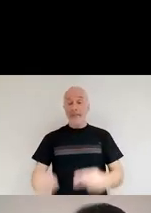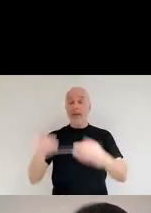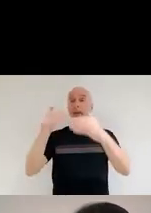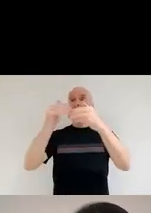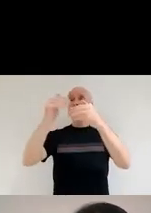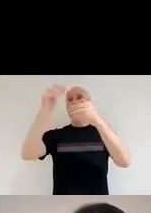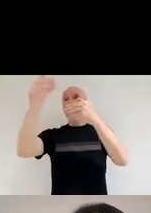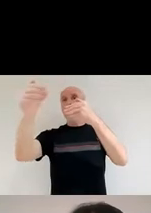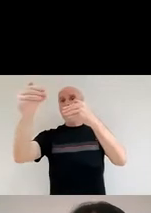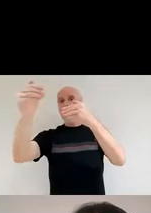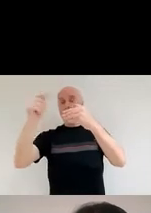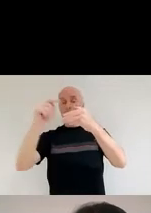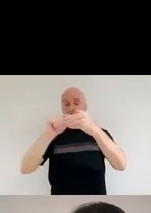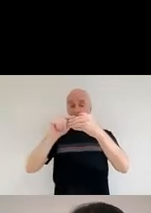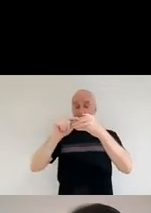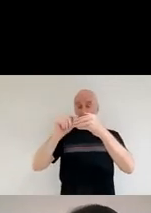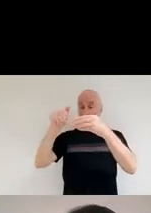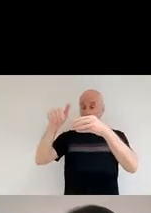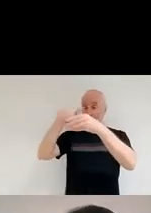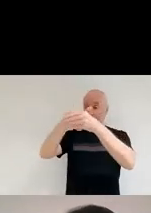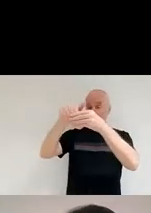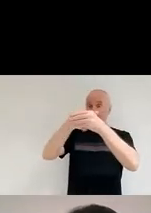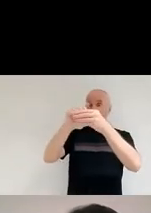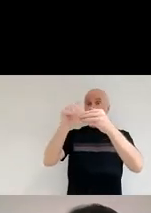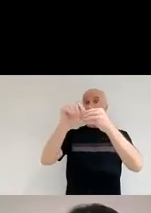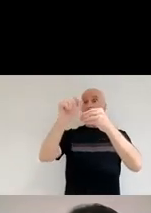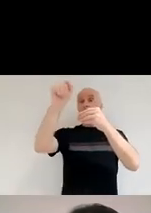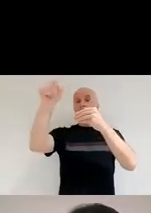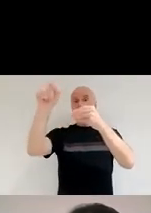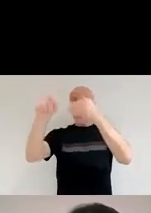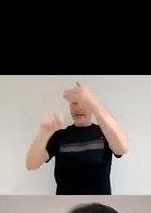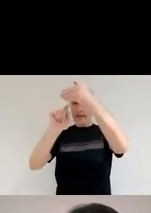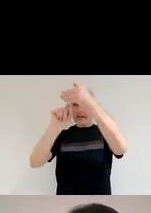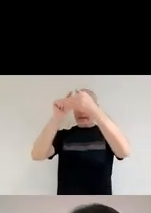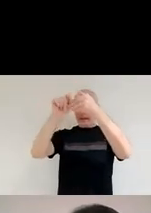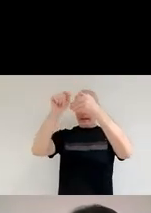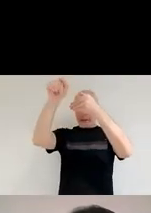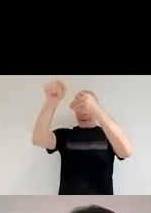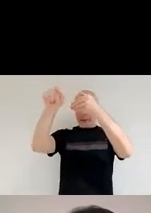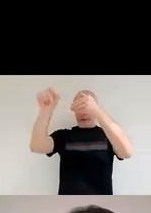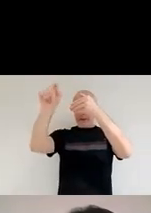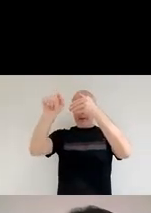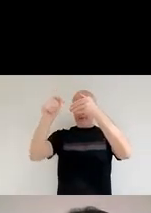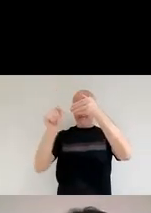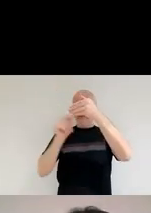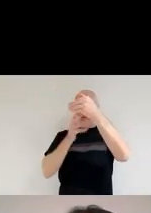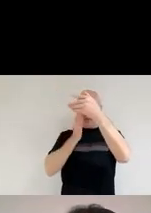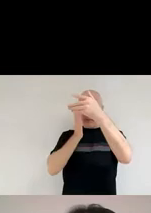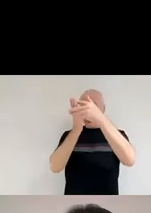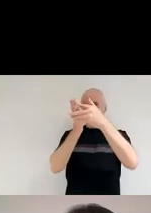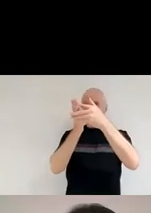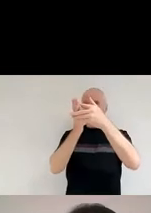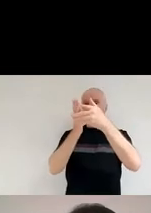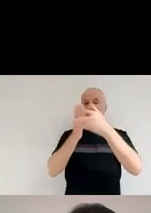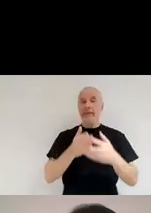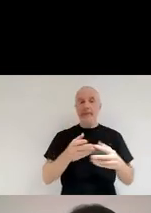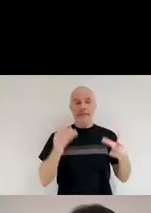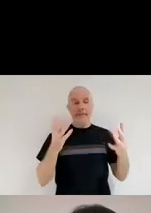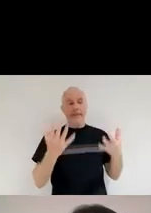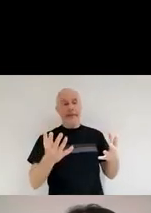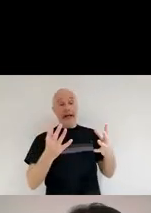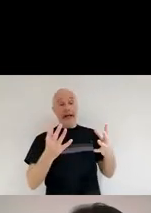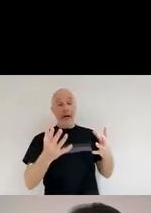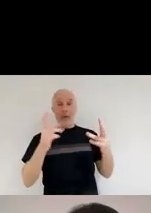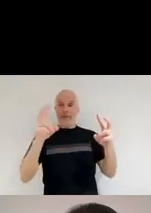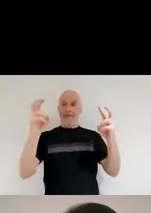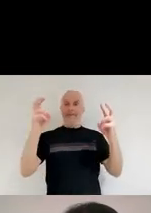this cloud. And those clouds that Barnard observed, today we call them Barnard objects. And there